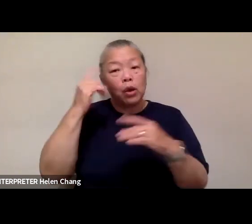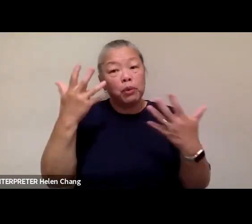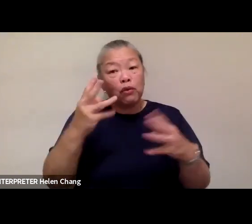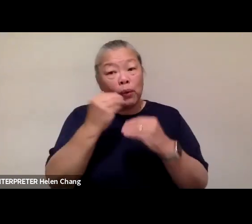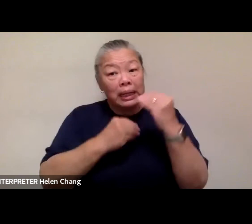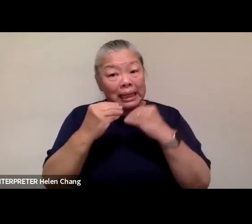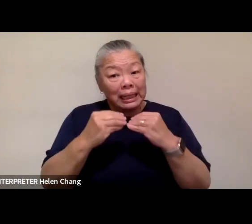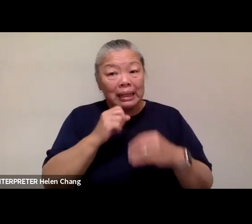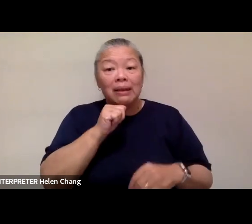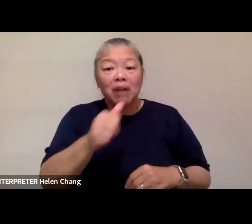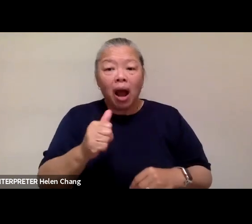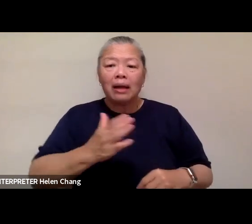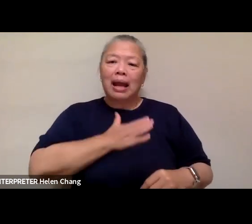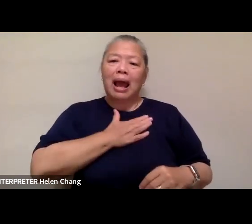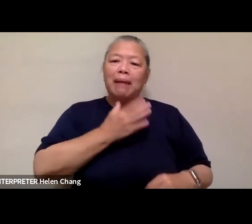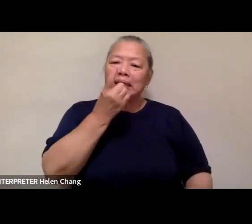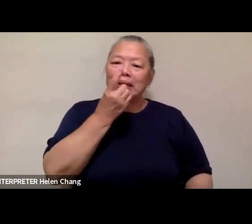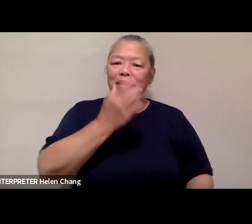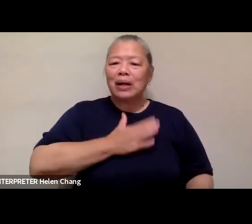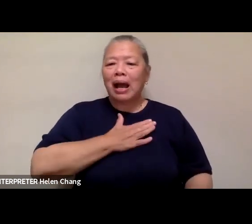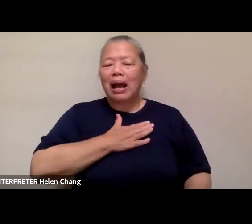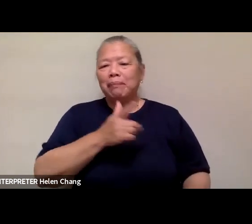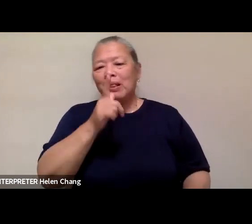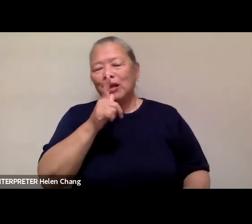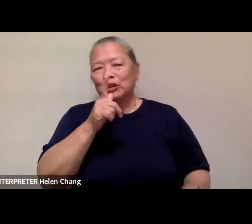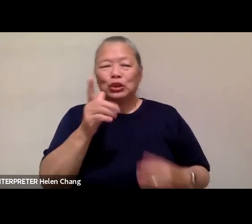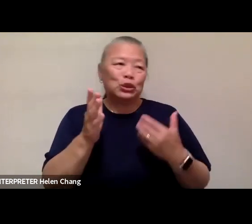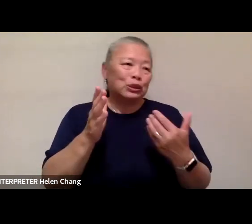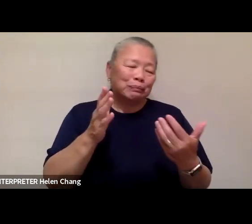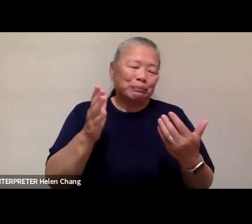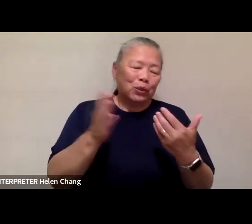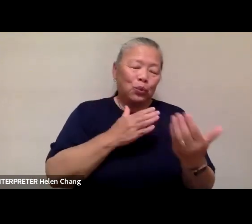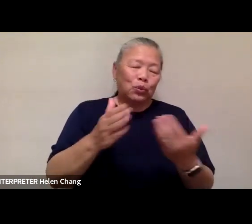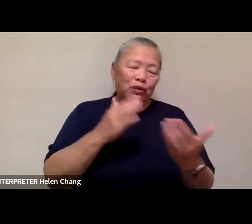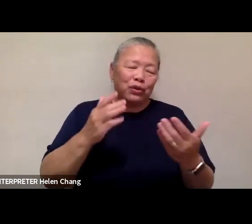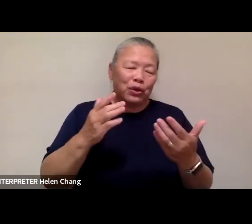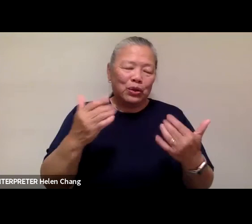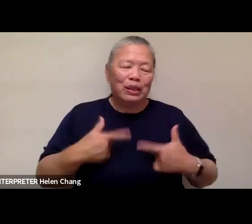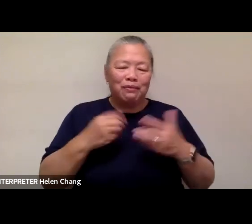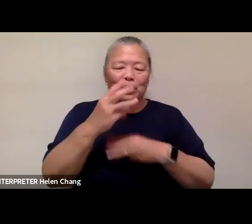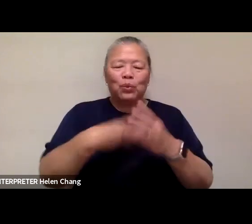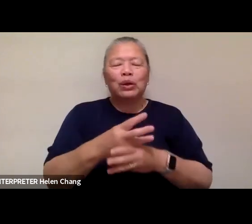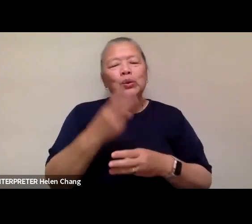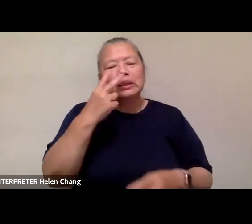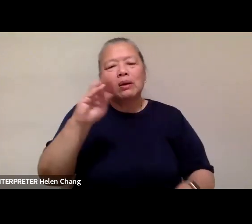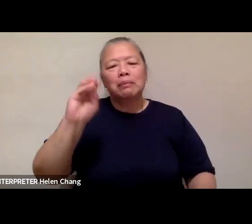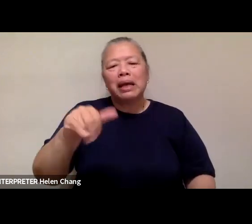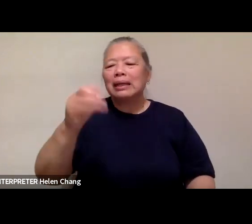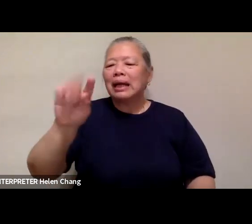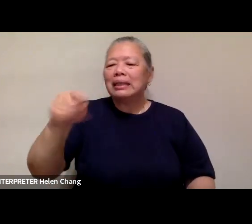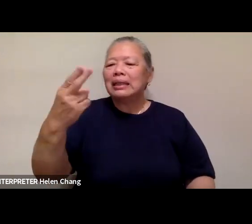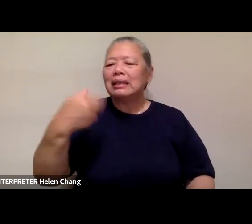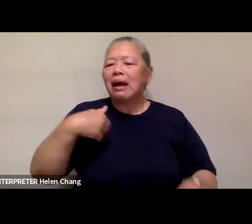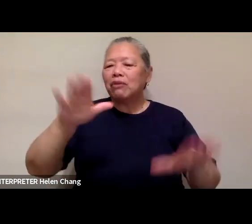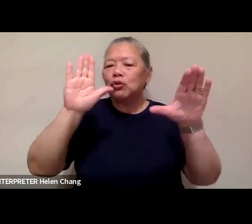eaten yet, happy dinner, happy lunch, wherever you are in the world. And I hope we'll see you on May 19th. Have a great evening. Bye everyone.